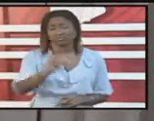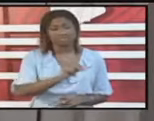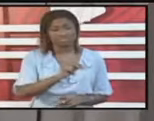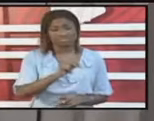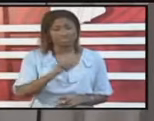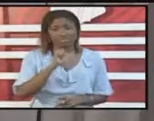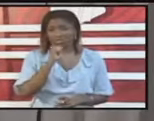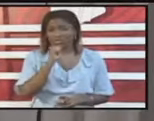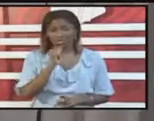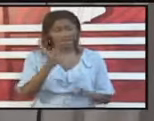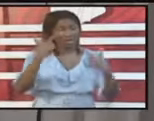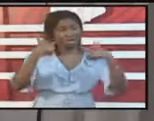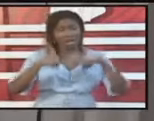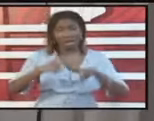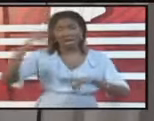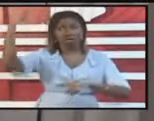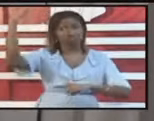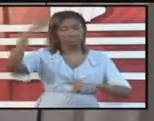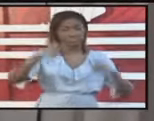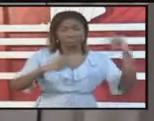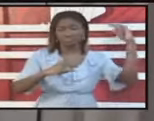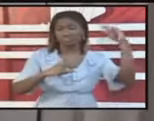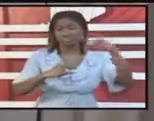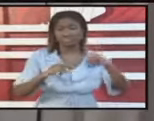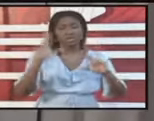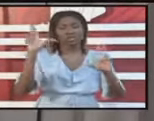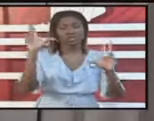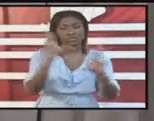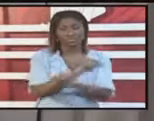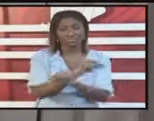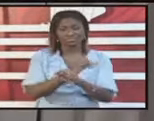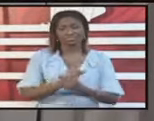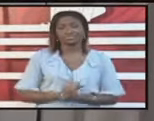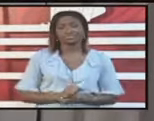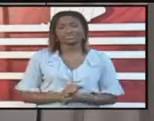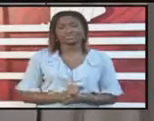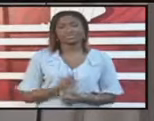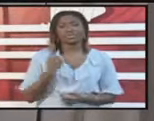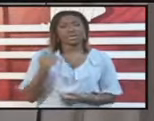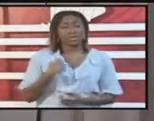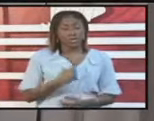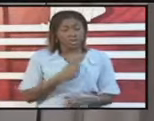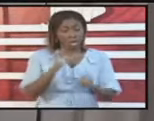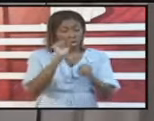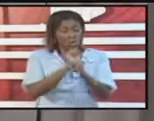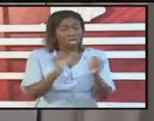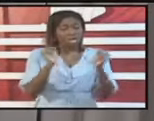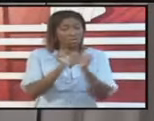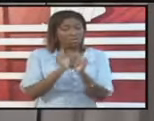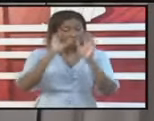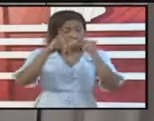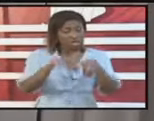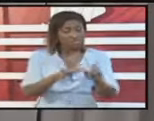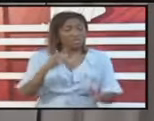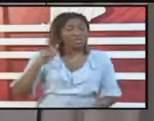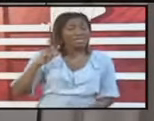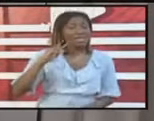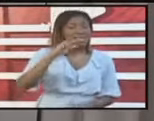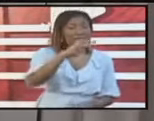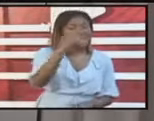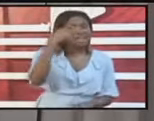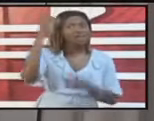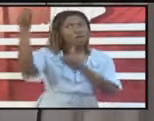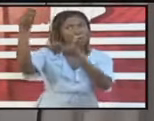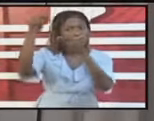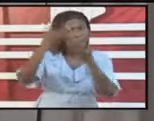have not as yet granted approval for any commercial flights. We are working with Cal for the flights that I've just told you all about. So the next group of